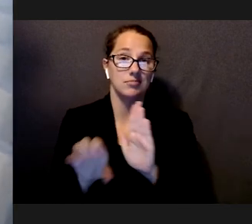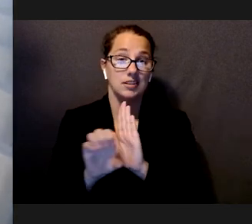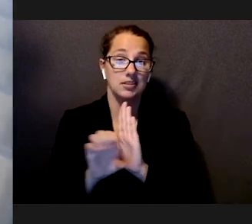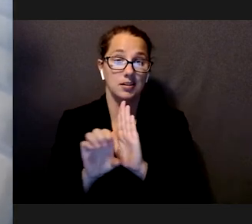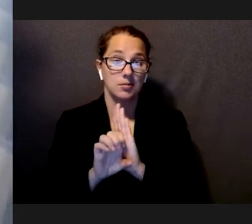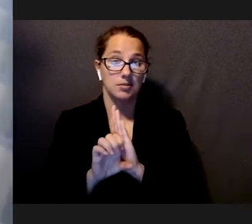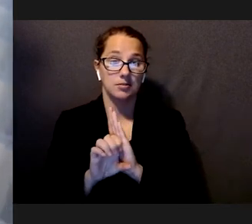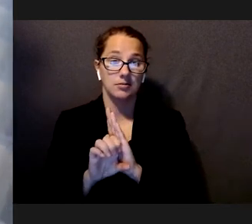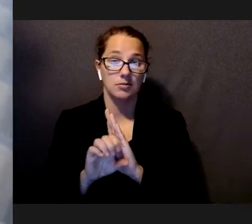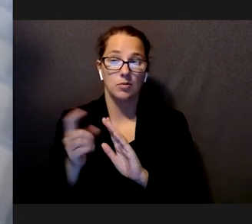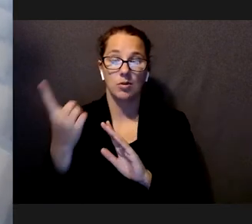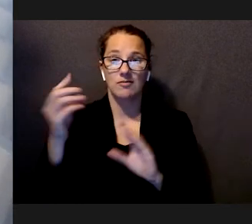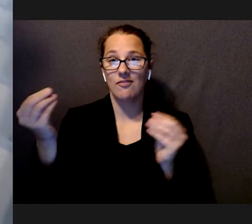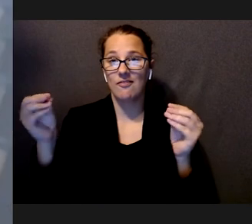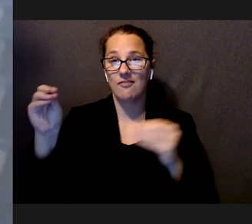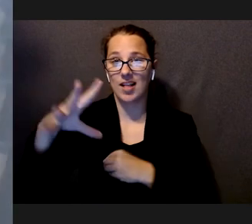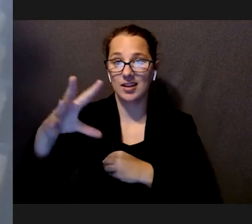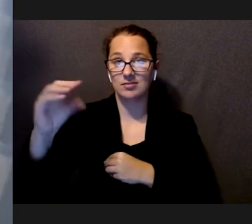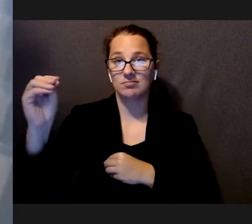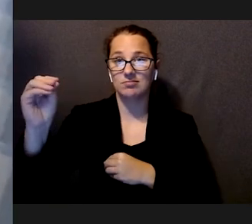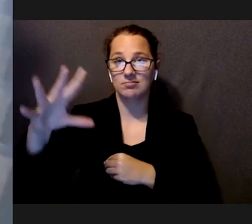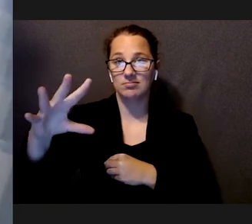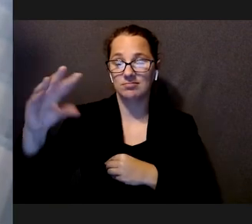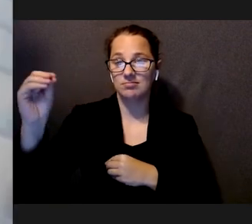For example, here is a flash.